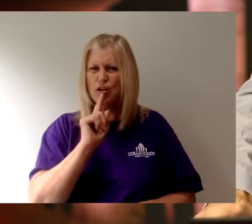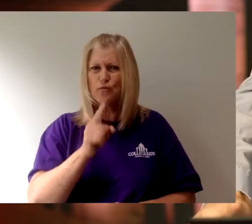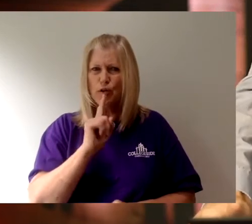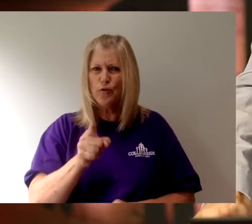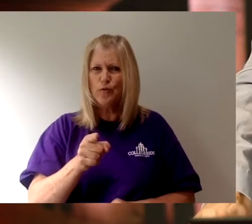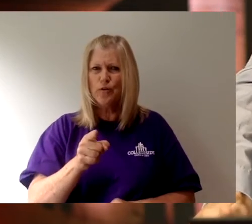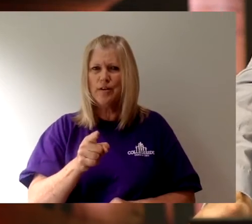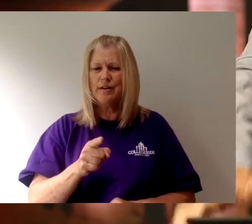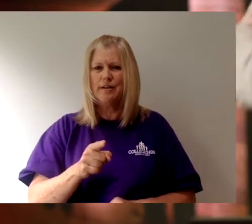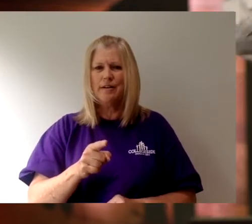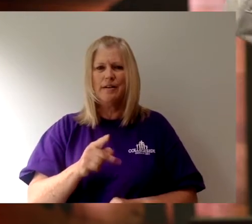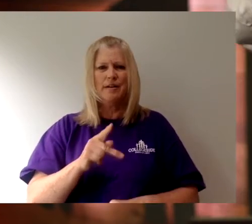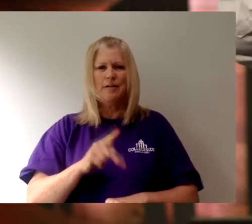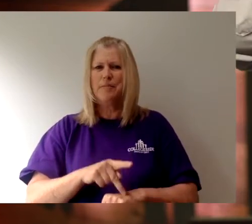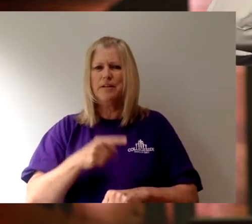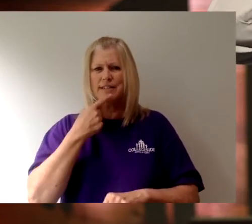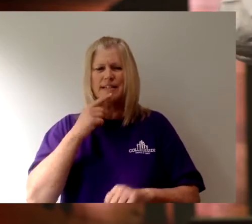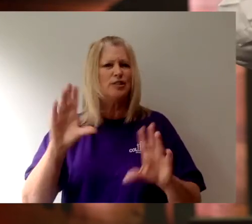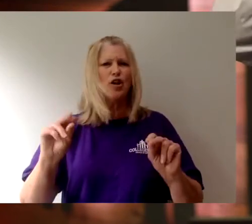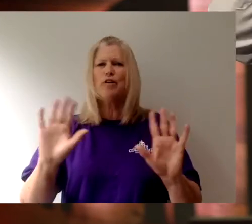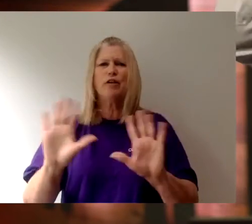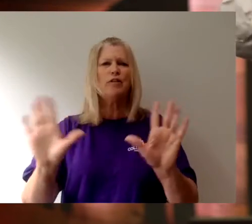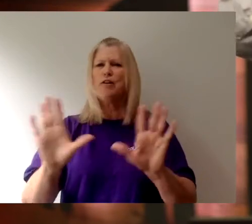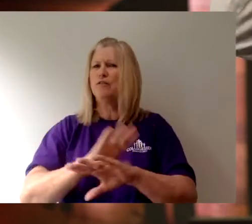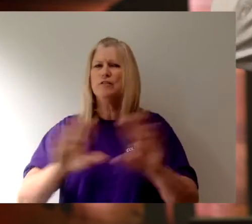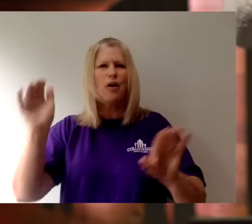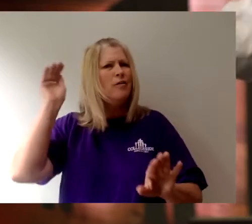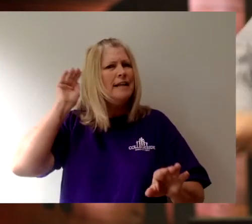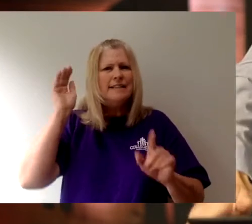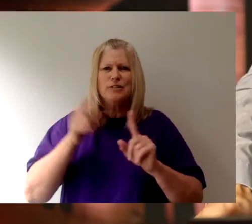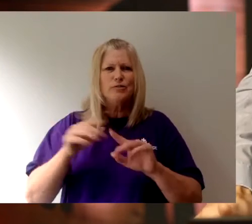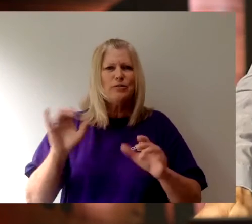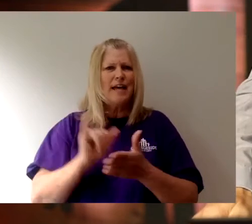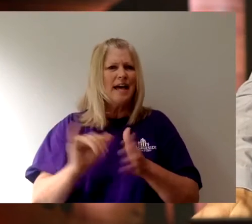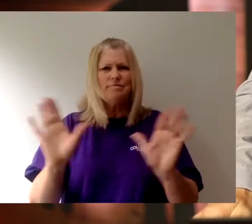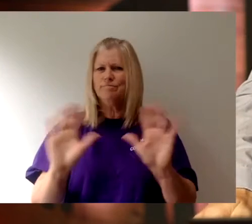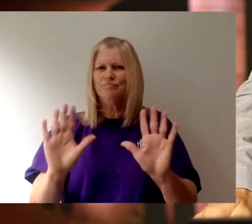true. And Peter says, no, no, no, don't listen to that.